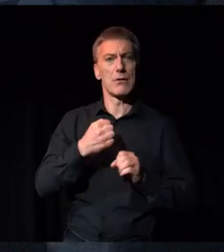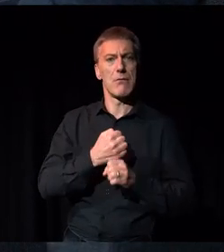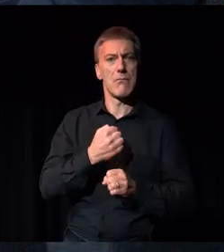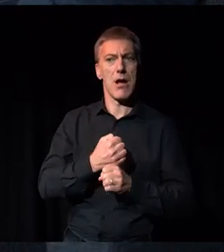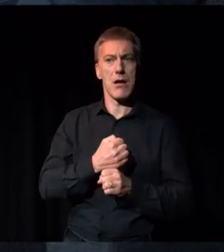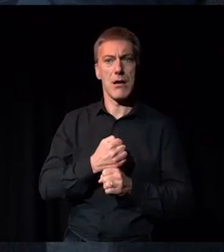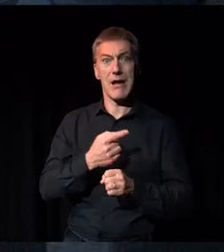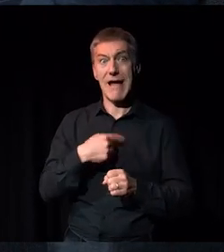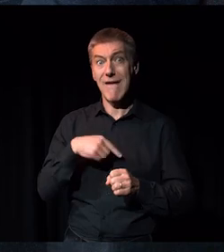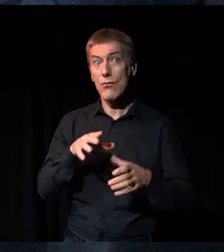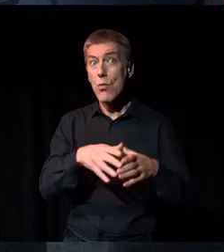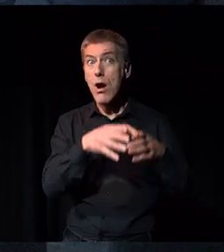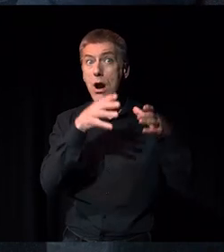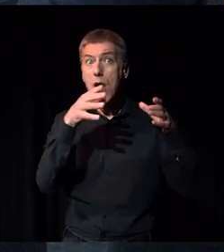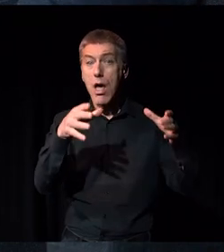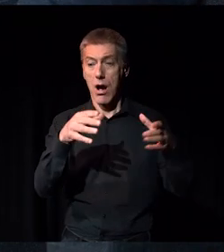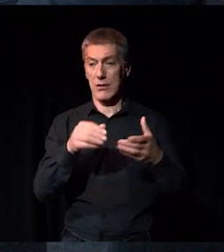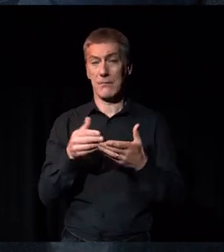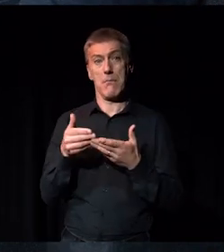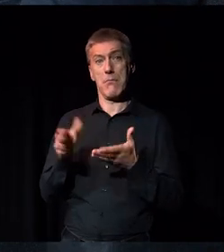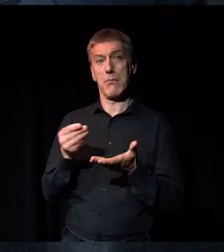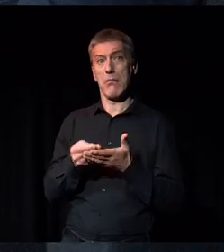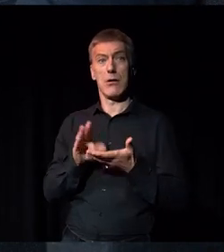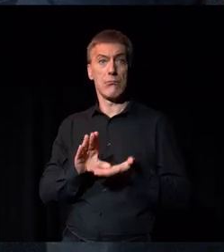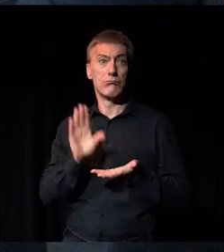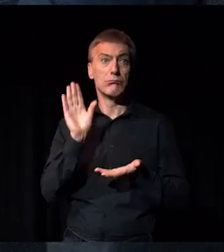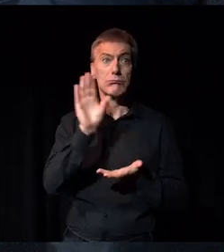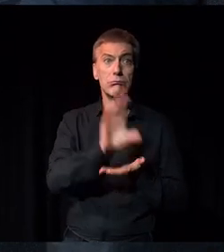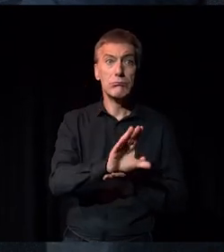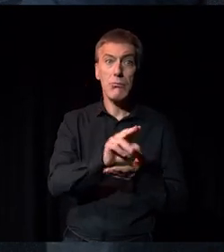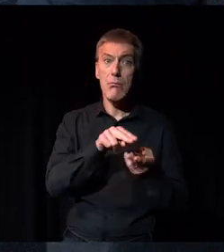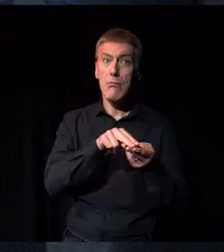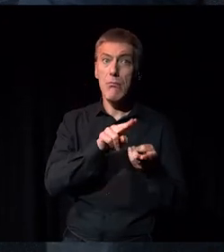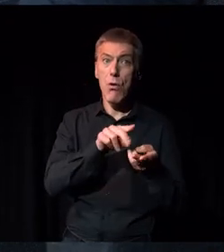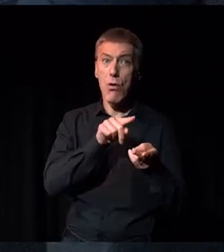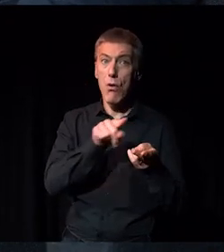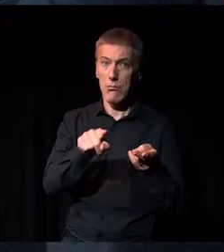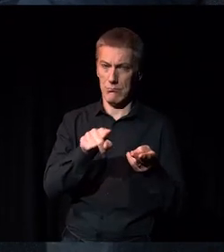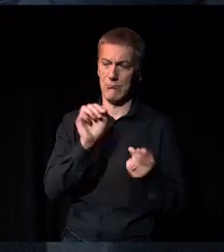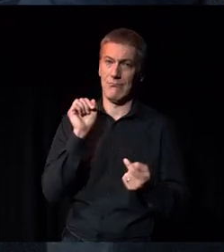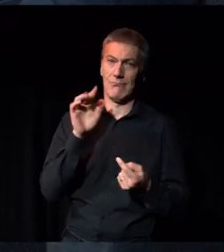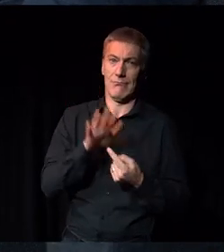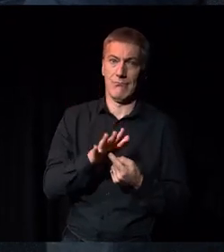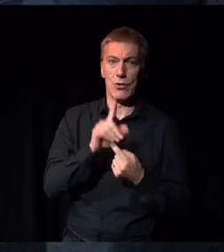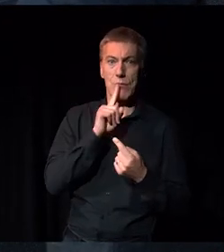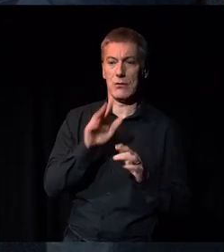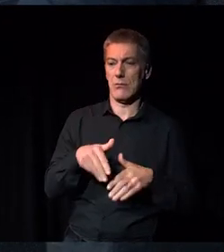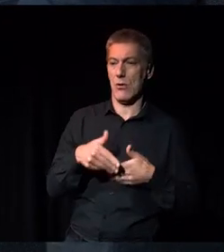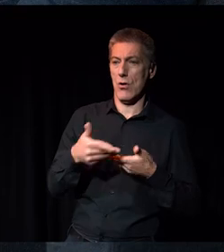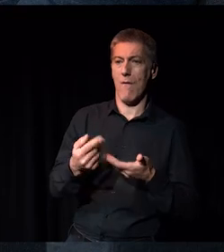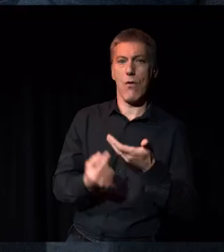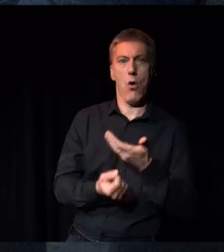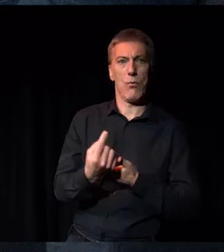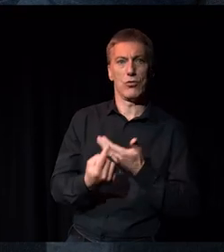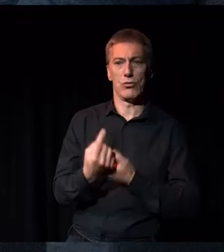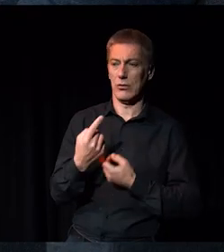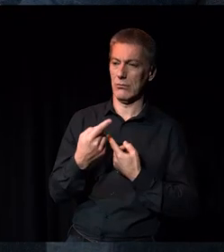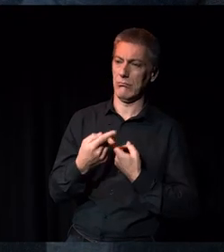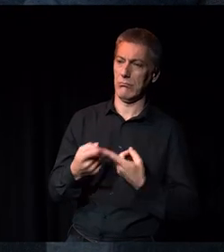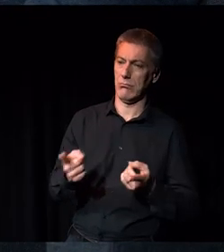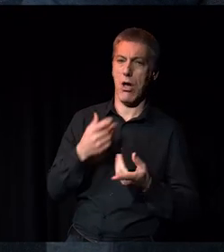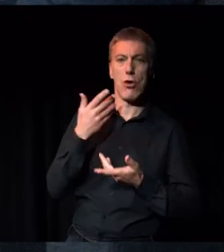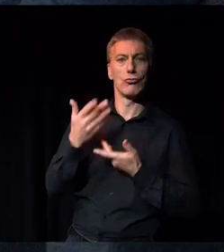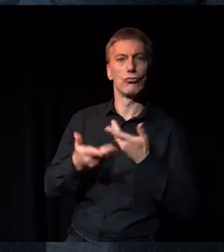larger institutions that receives more public funding, it's critical that you provide opportunities for everyone's stories to be told.